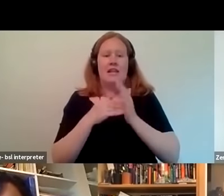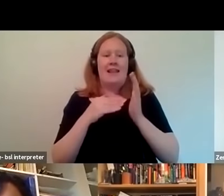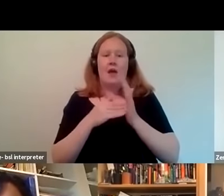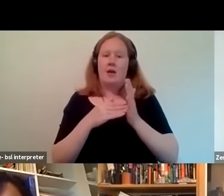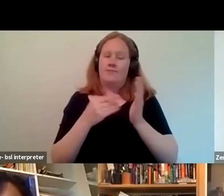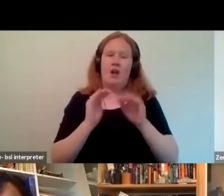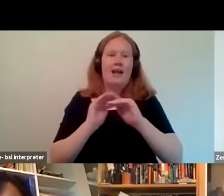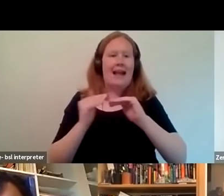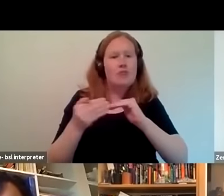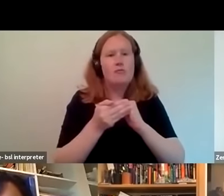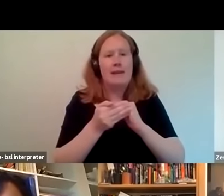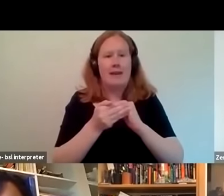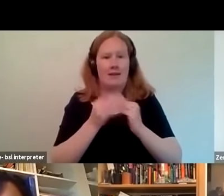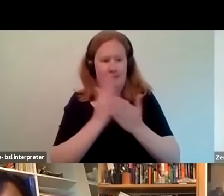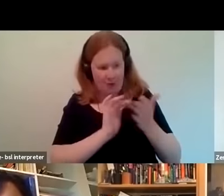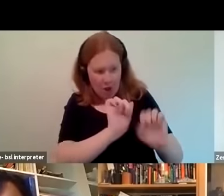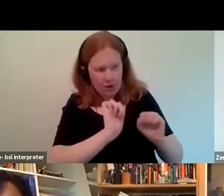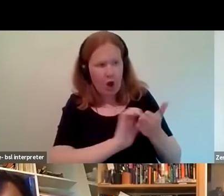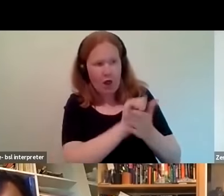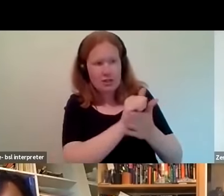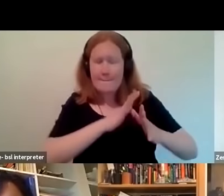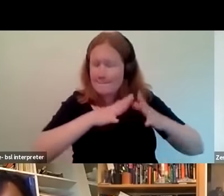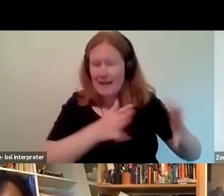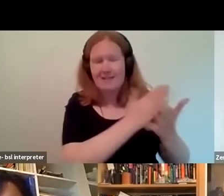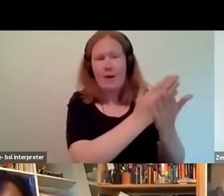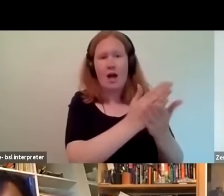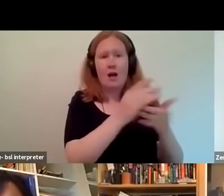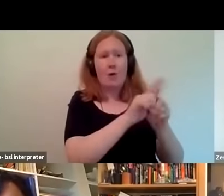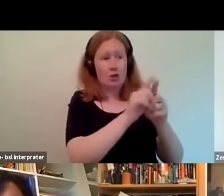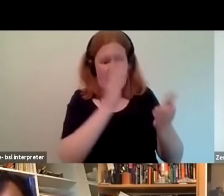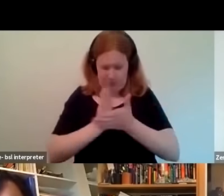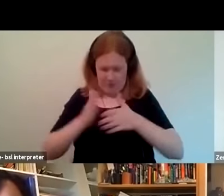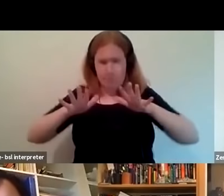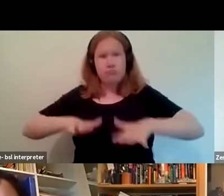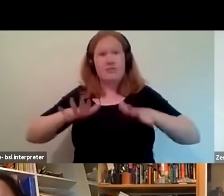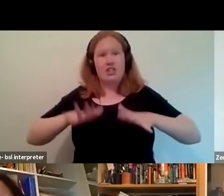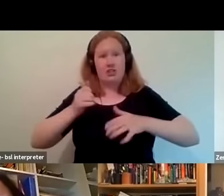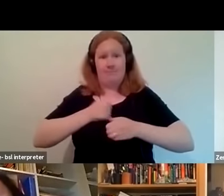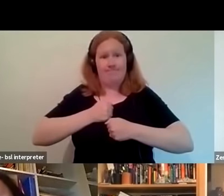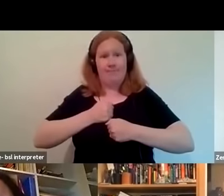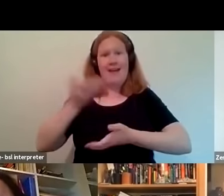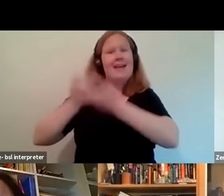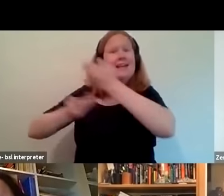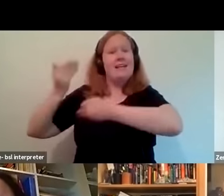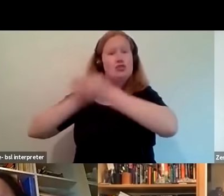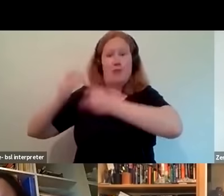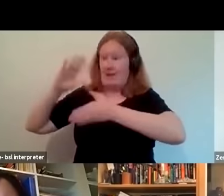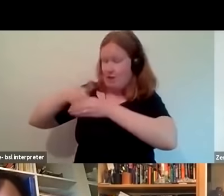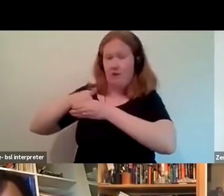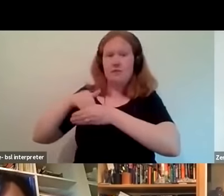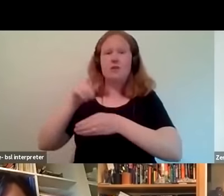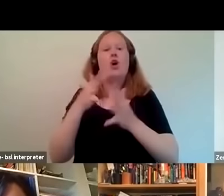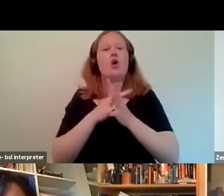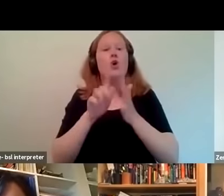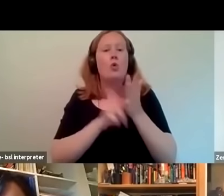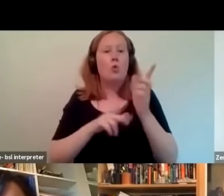caribbean diaspora but it's also part of british history um because when after wind rush as